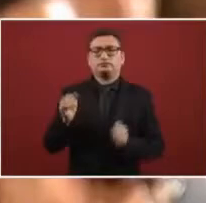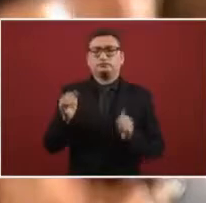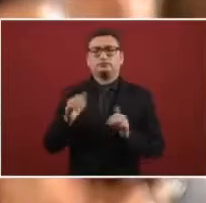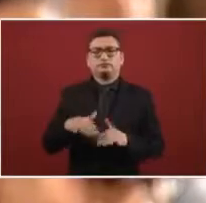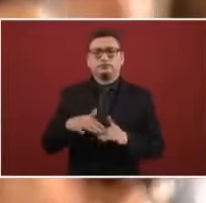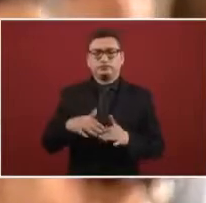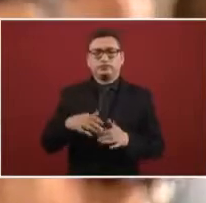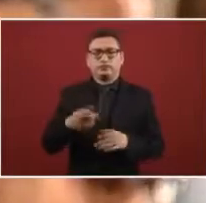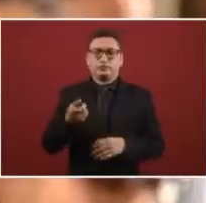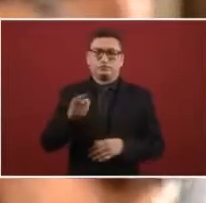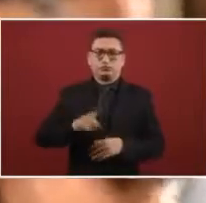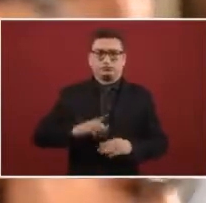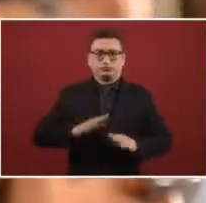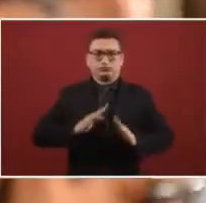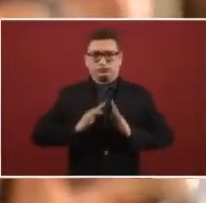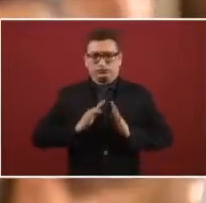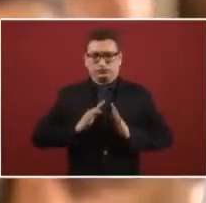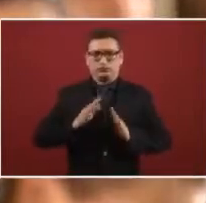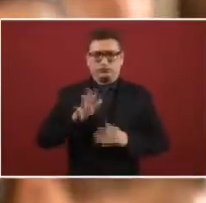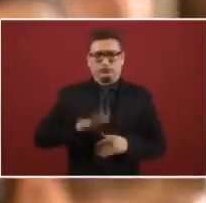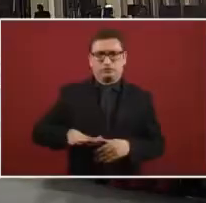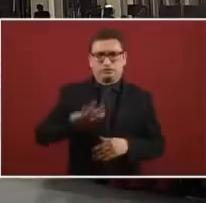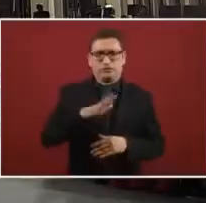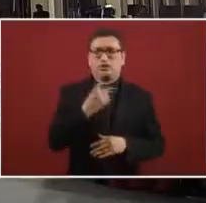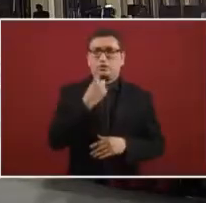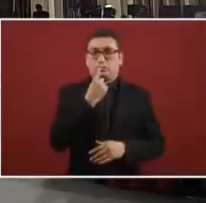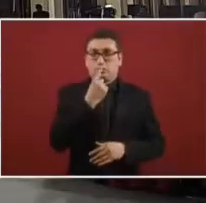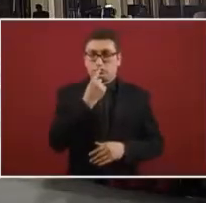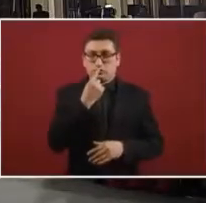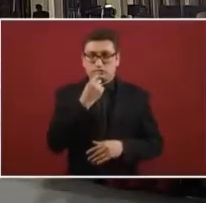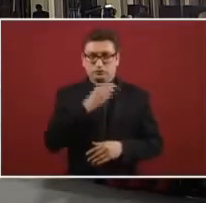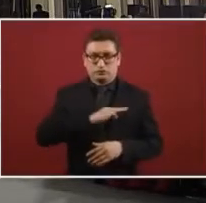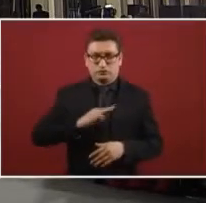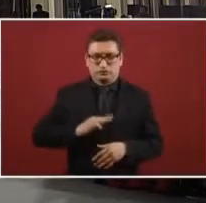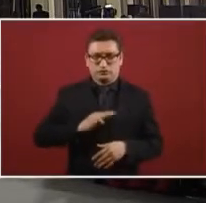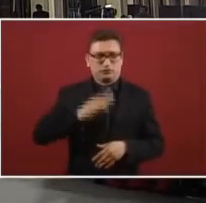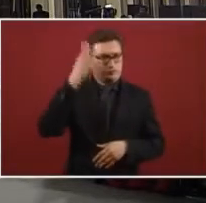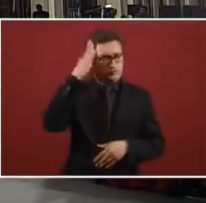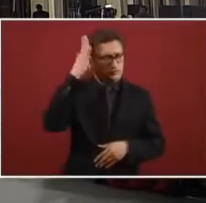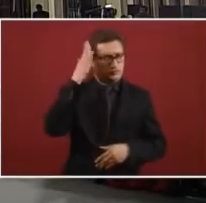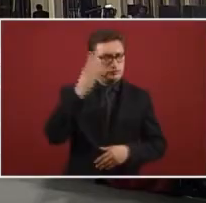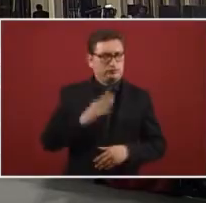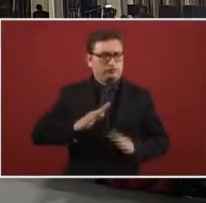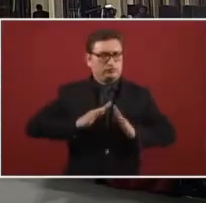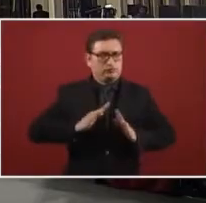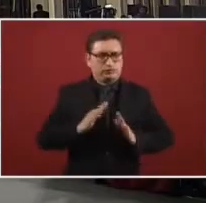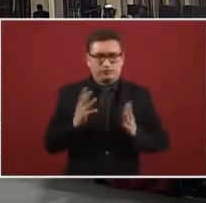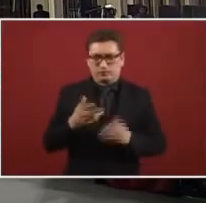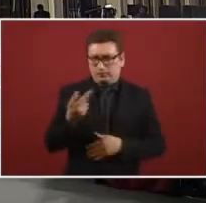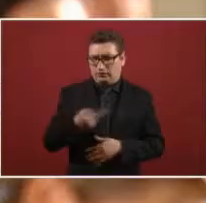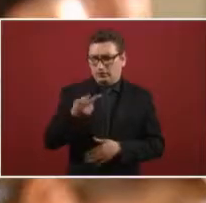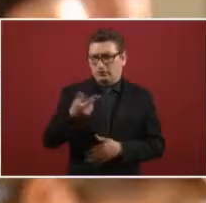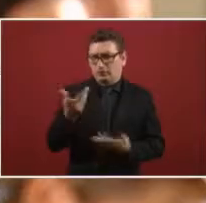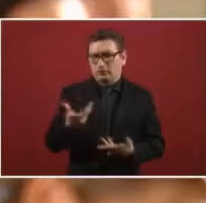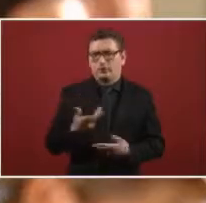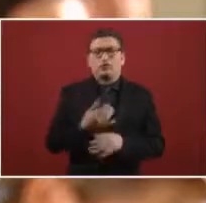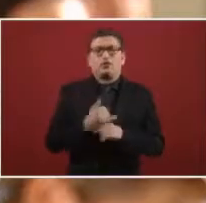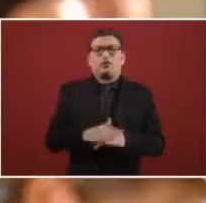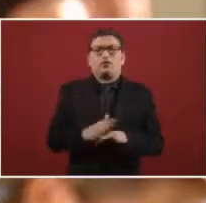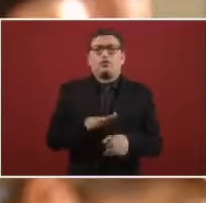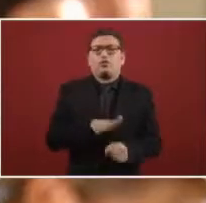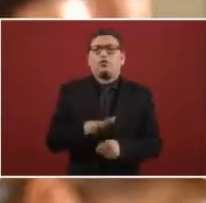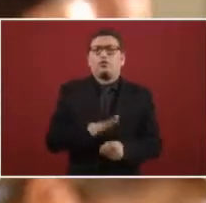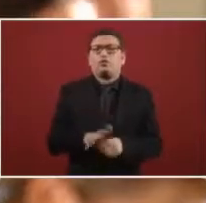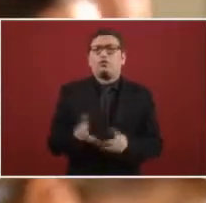has been sent a military police. We want to ask you